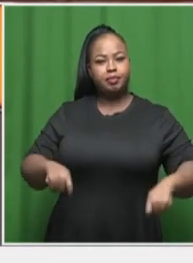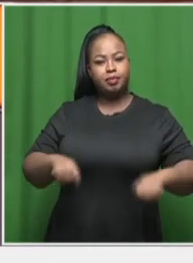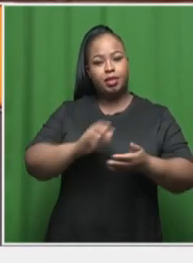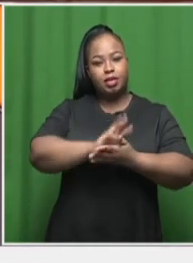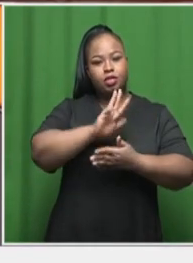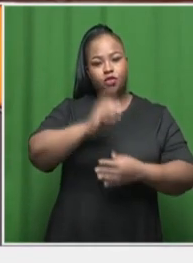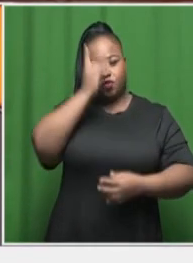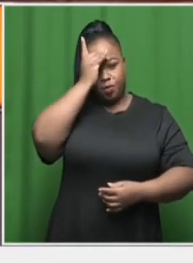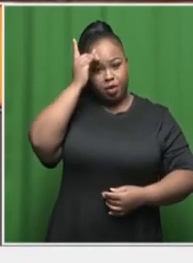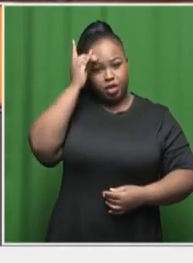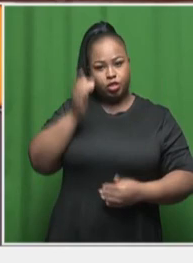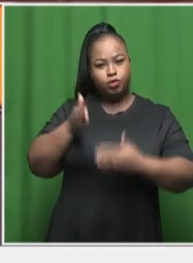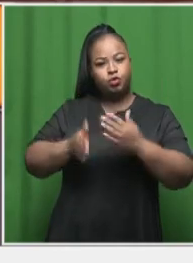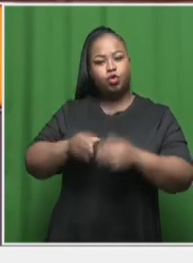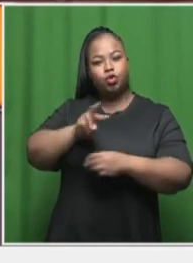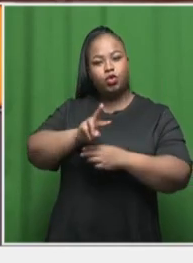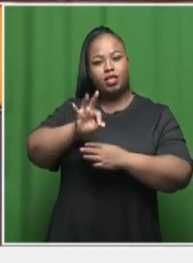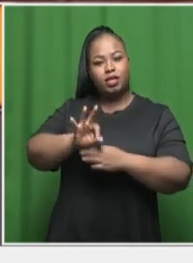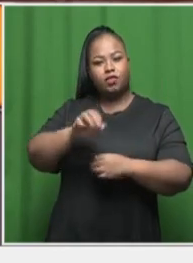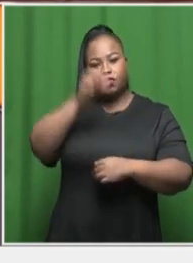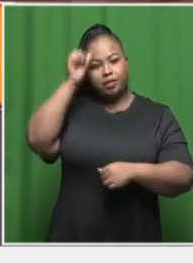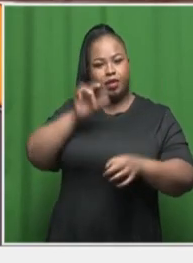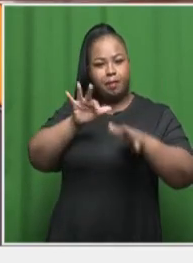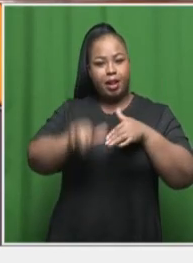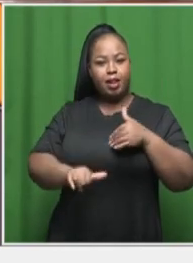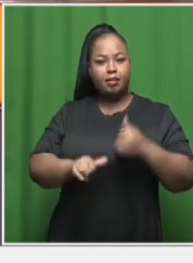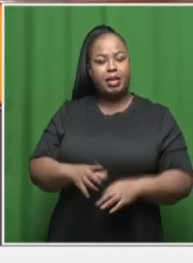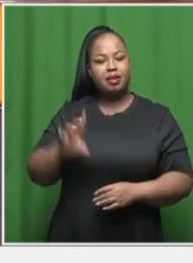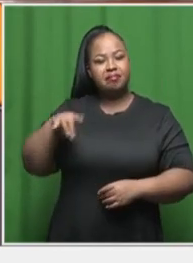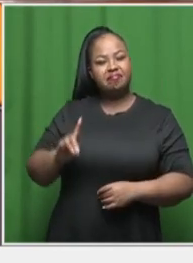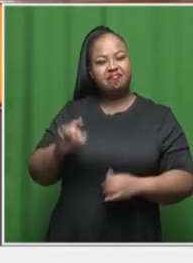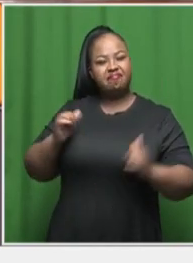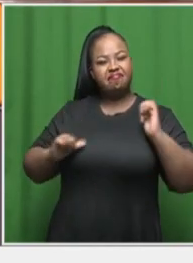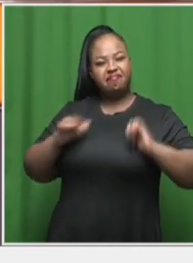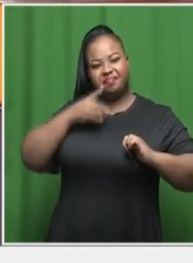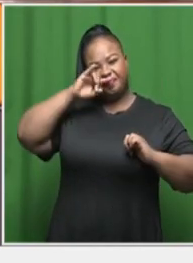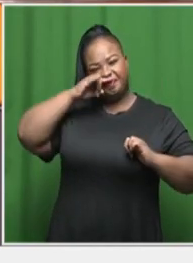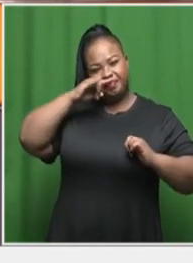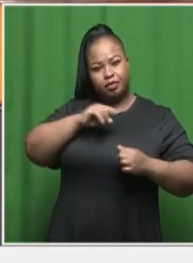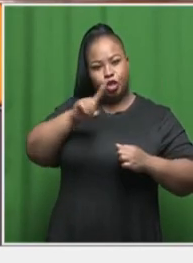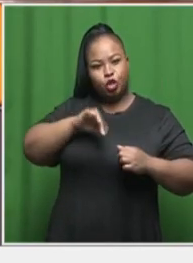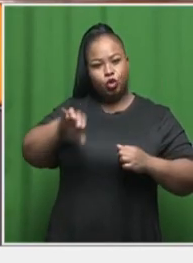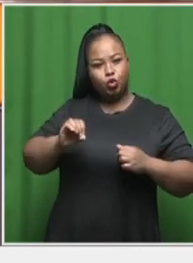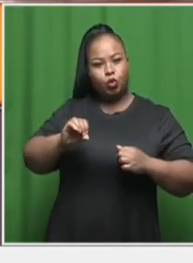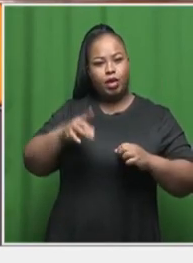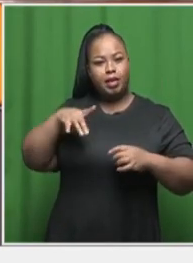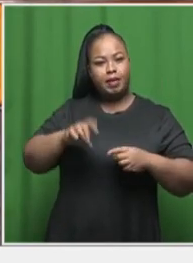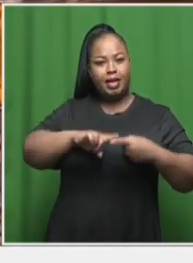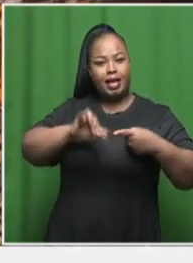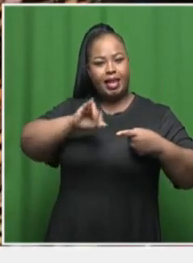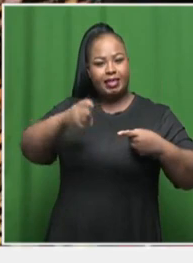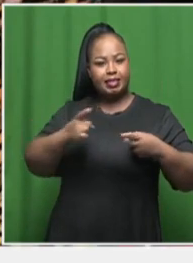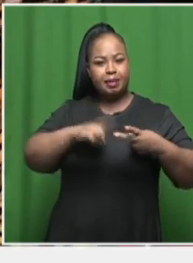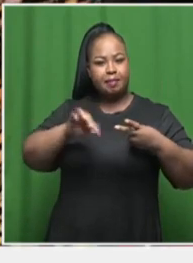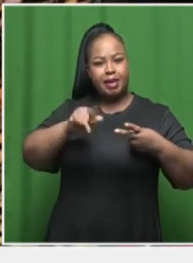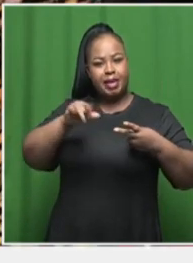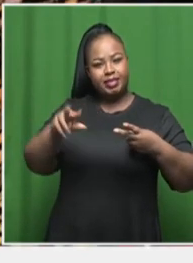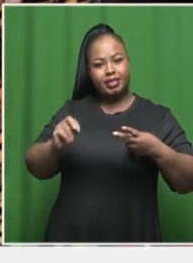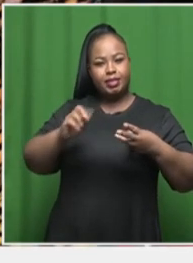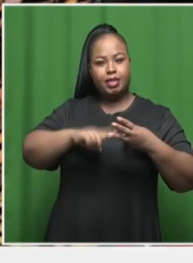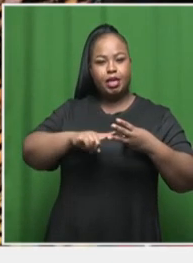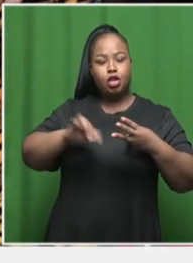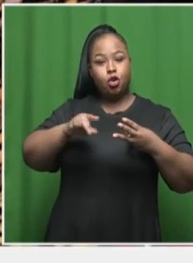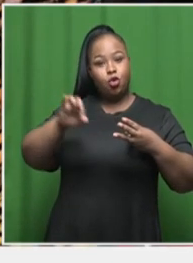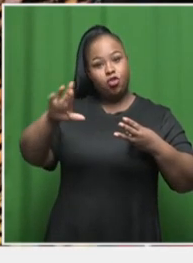March to the 23rd of April. The beloved animated film follows the story of zoo animals Alex, Marty, Melman and